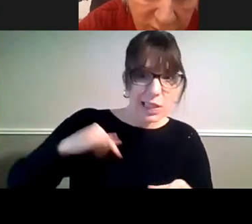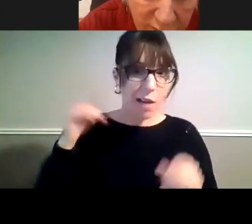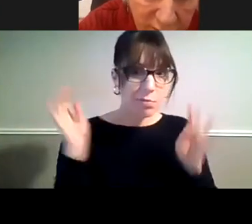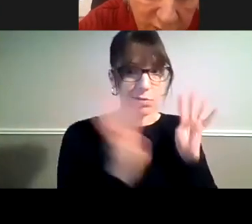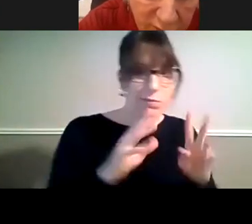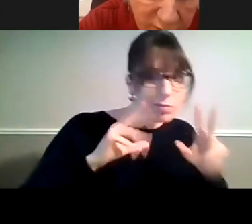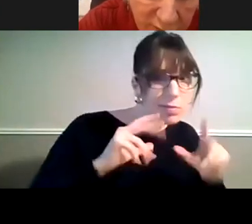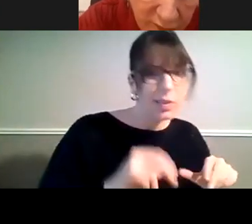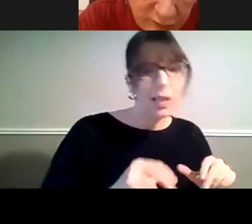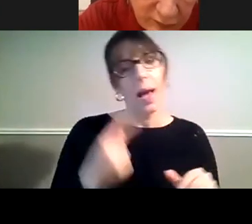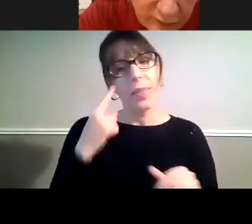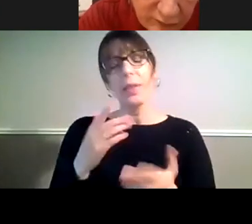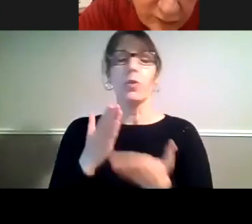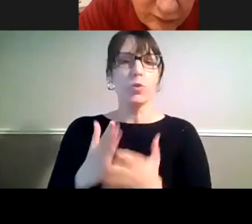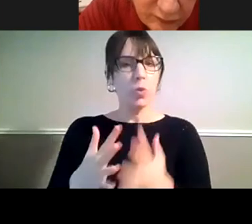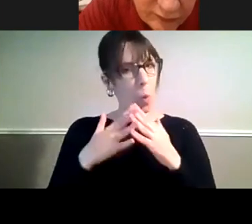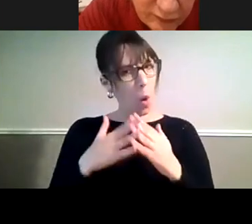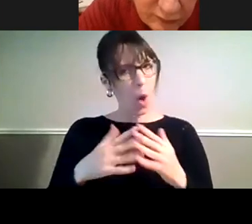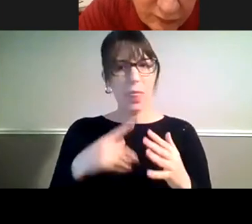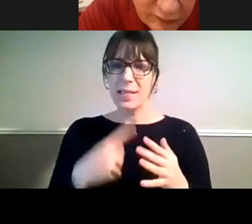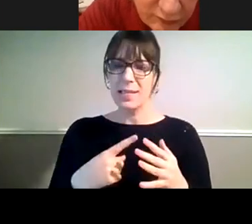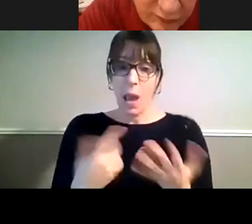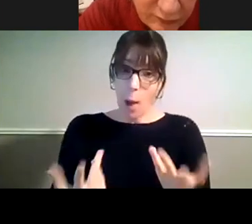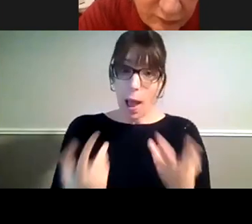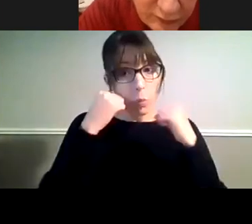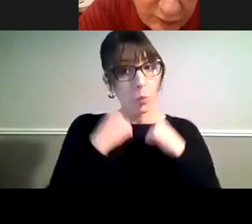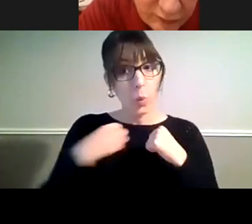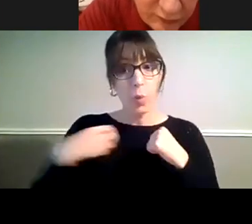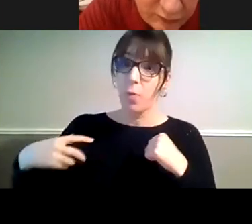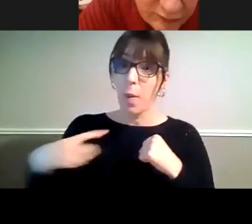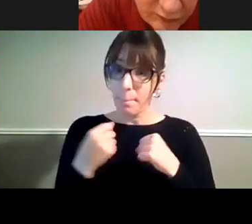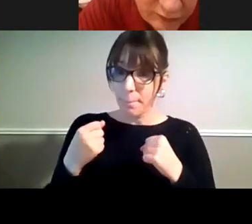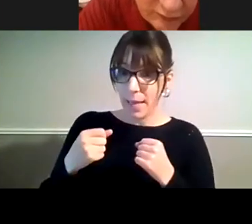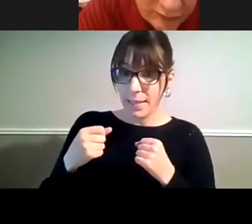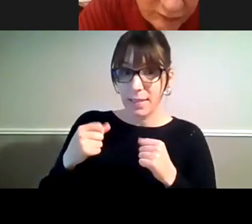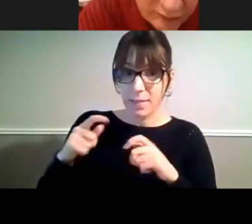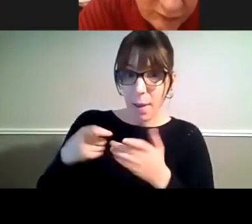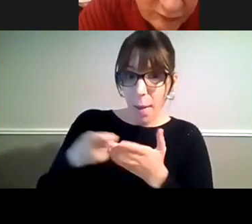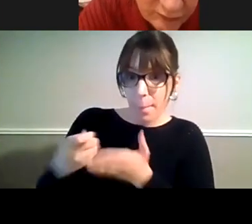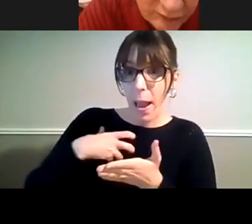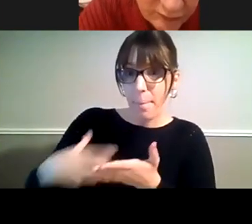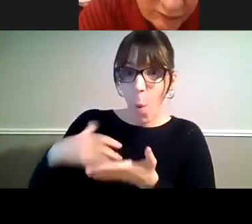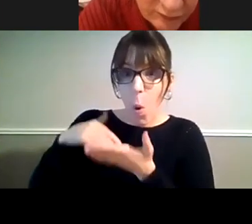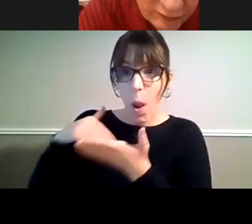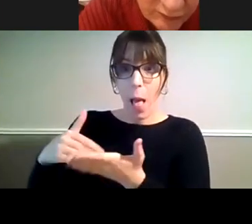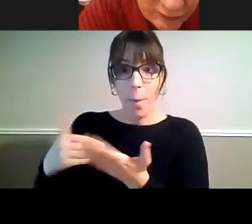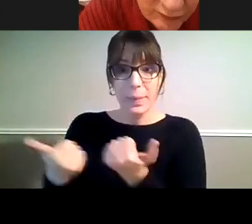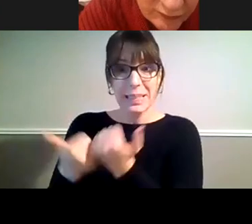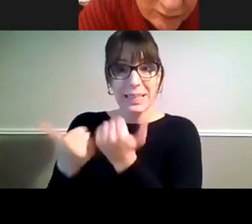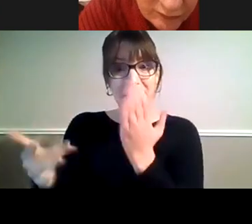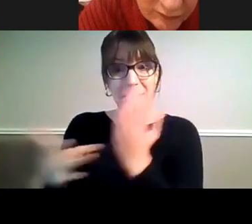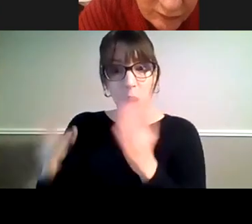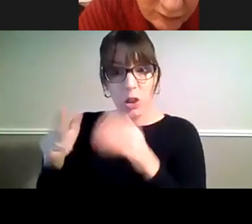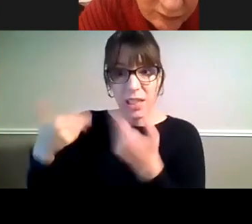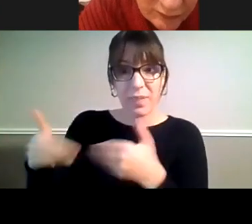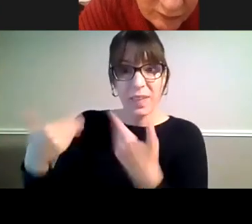that's a real justification, isn't it, for maximising the accessibility to assistive technology? Most definitely.